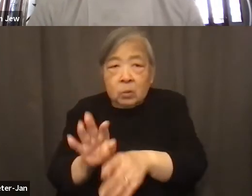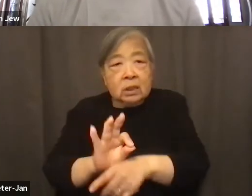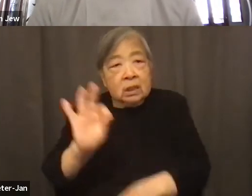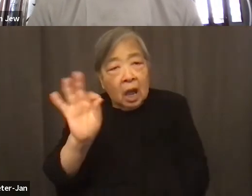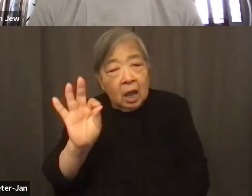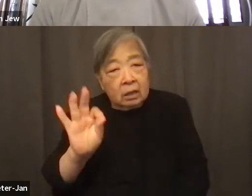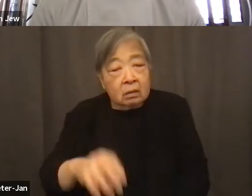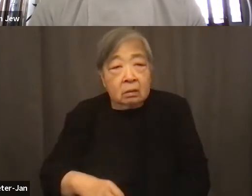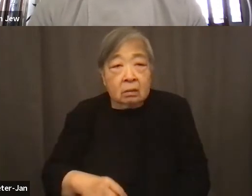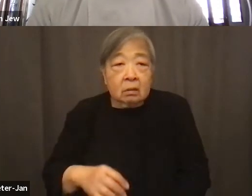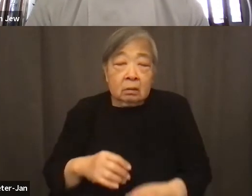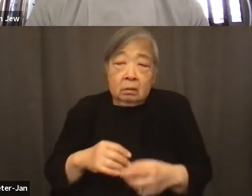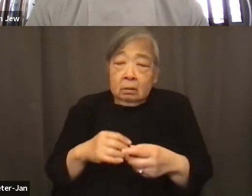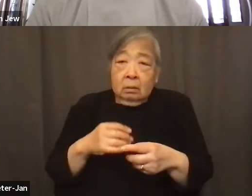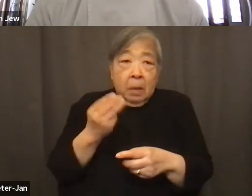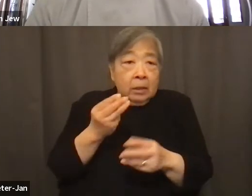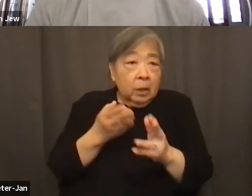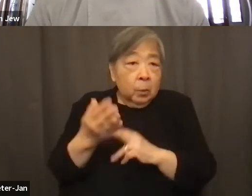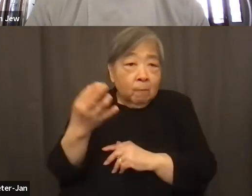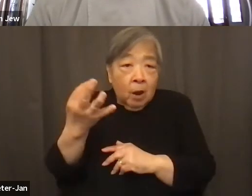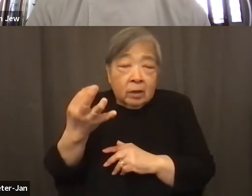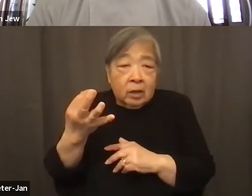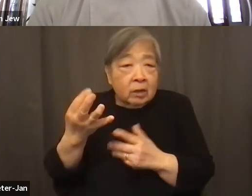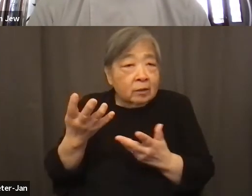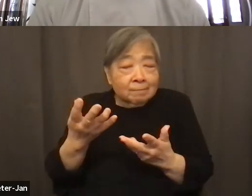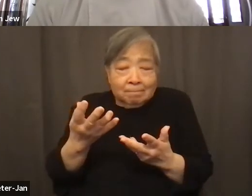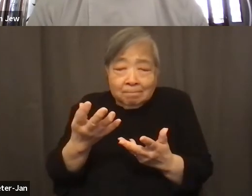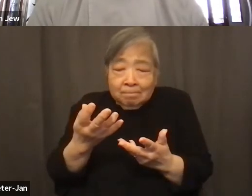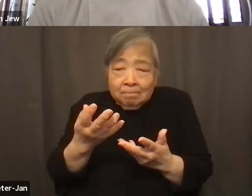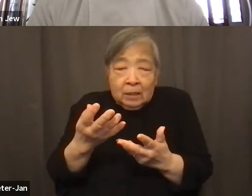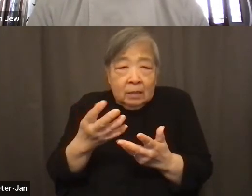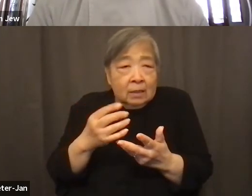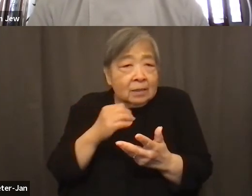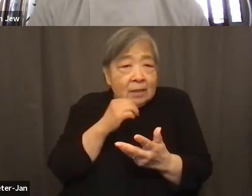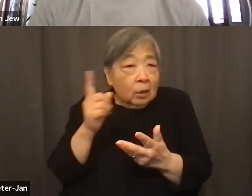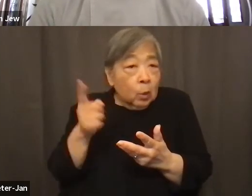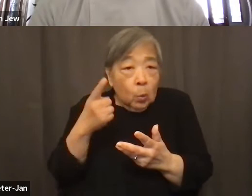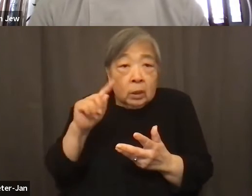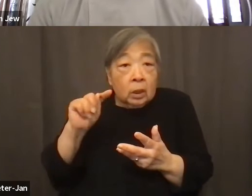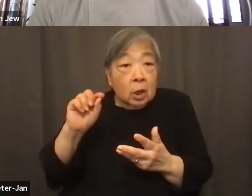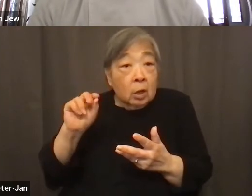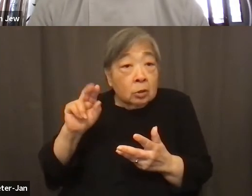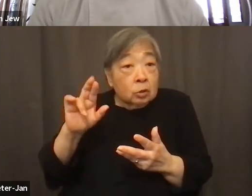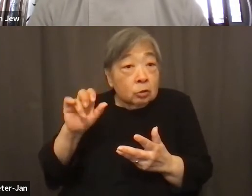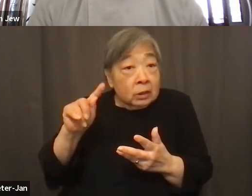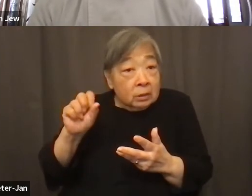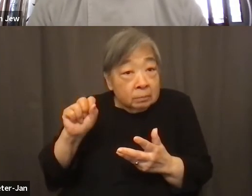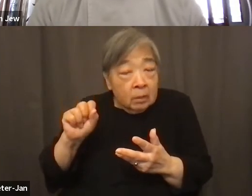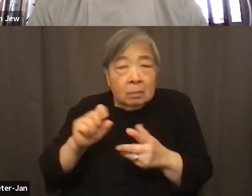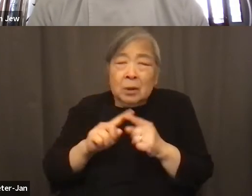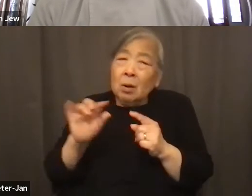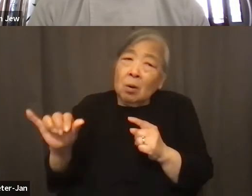weeknight traffic, you know, as Grace says, is not just about the tourism. It's about the local visiting.